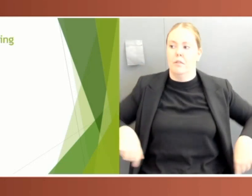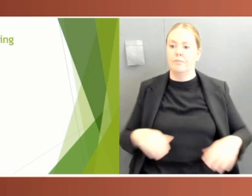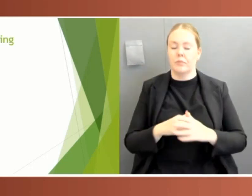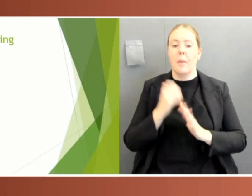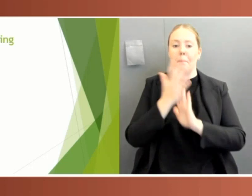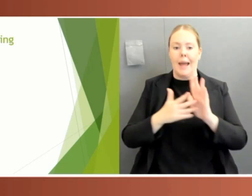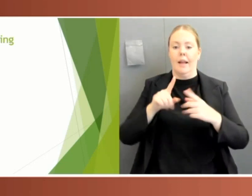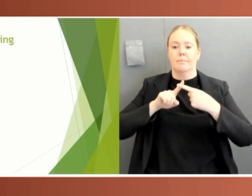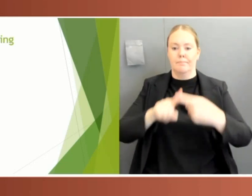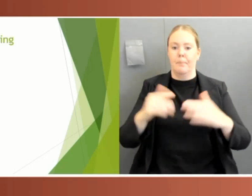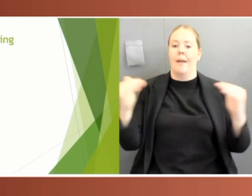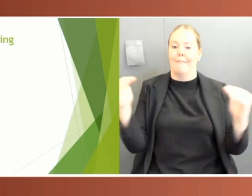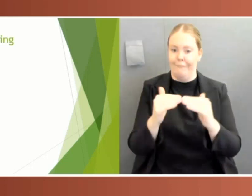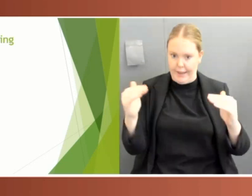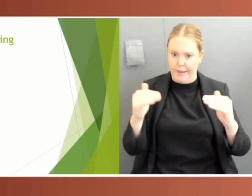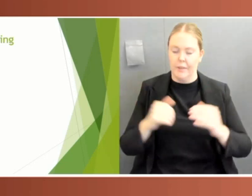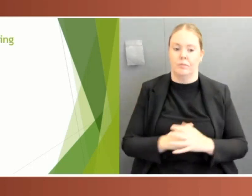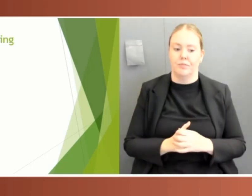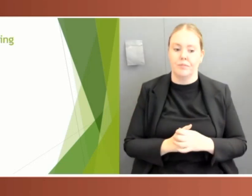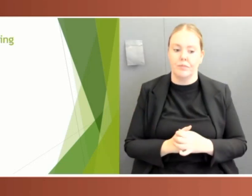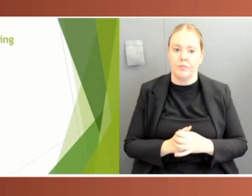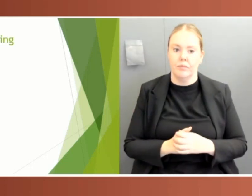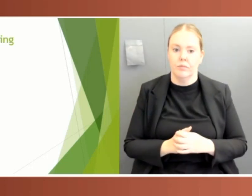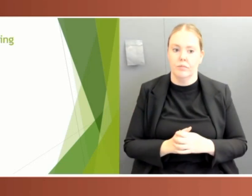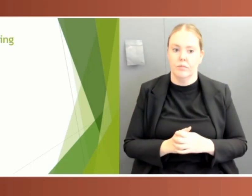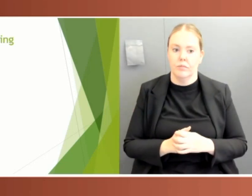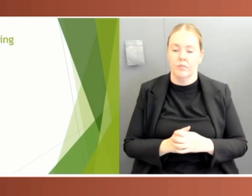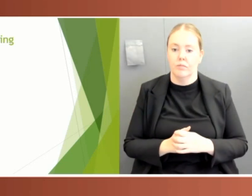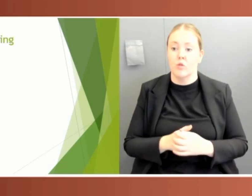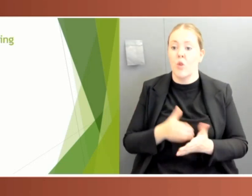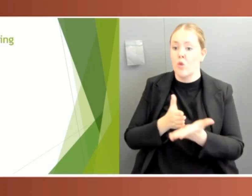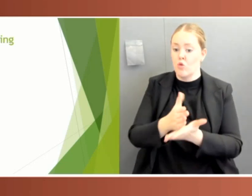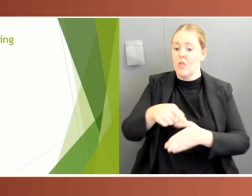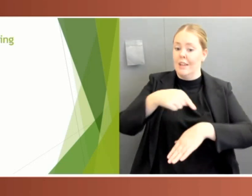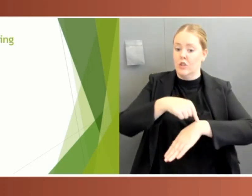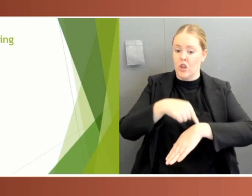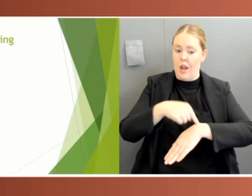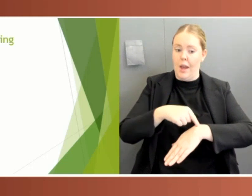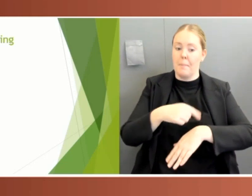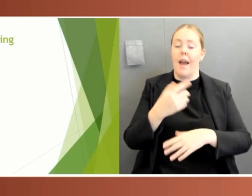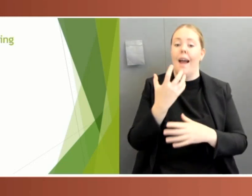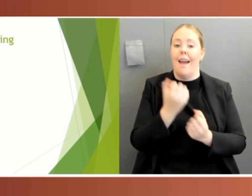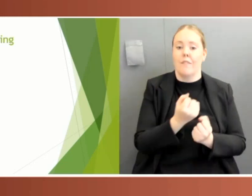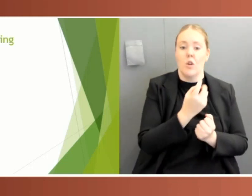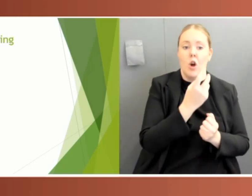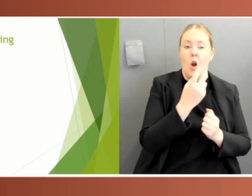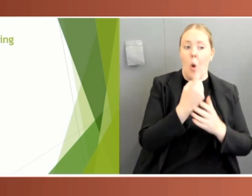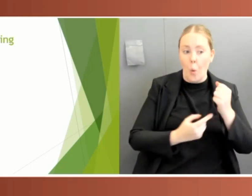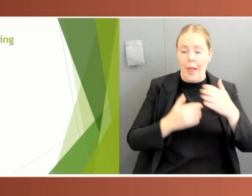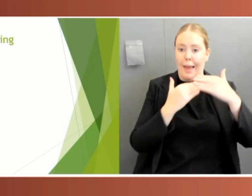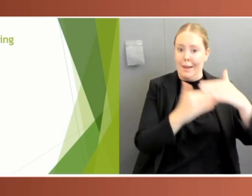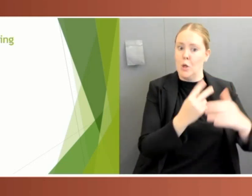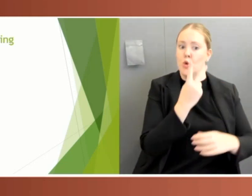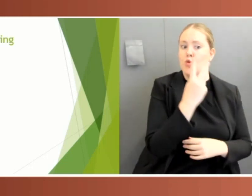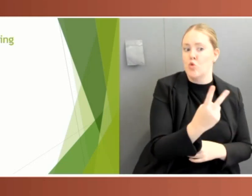declaration of a public health emergency, no more than two parliamentarians were on leave and three were paired on any day. But the situation changed dramatically once